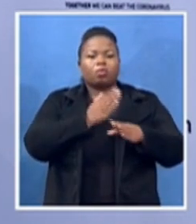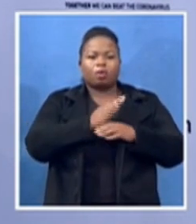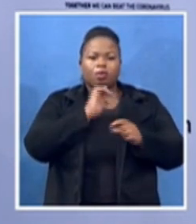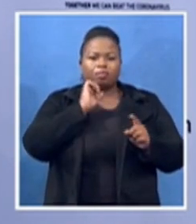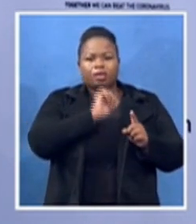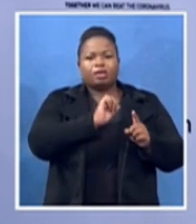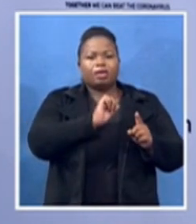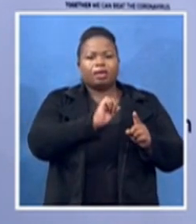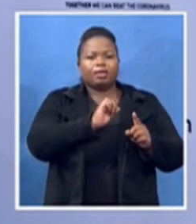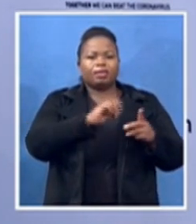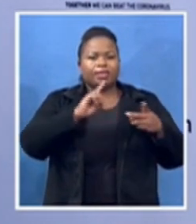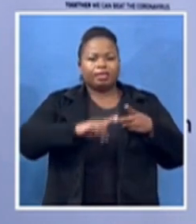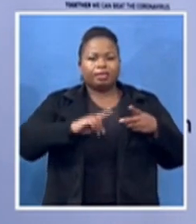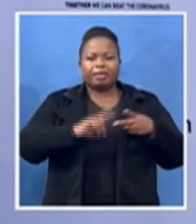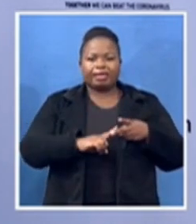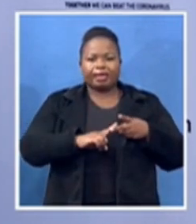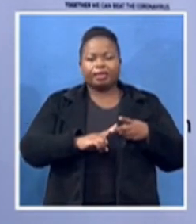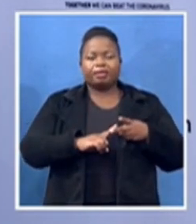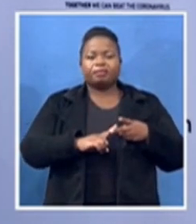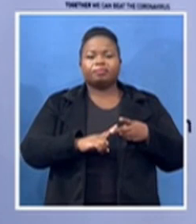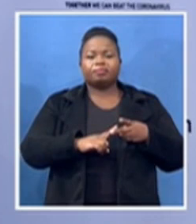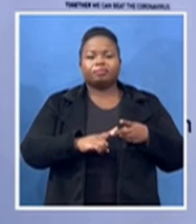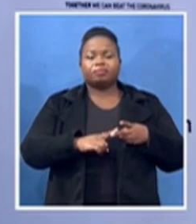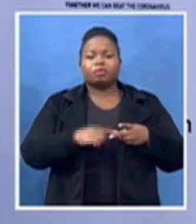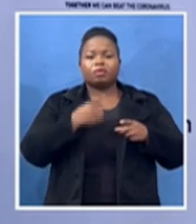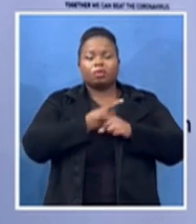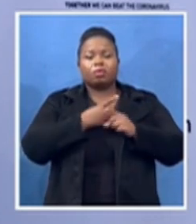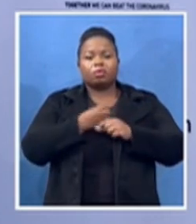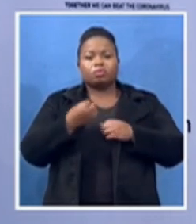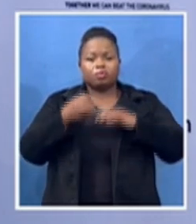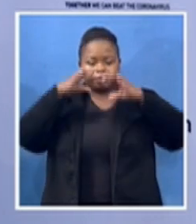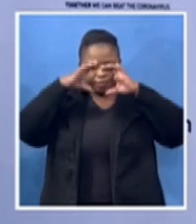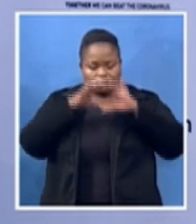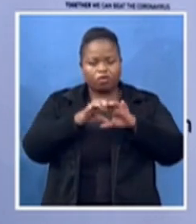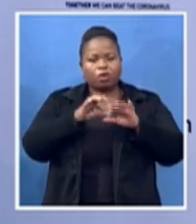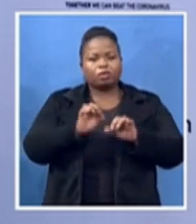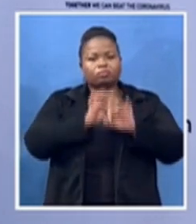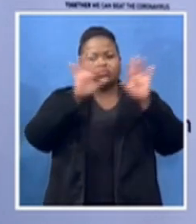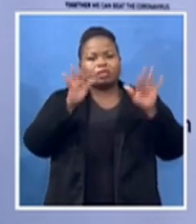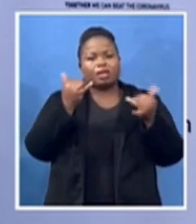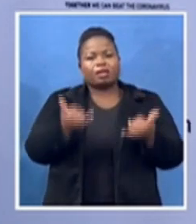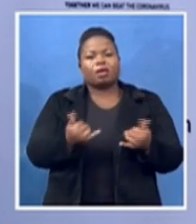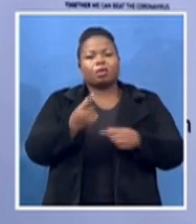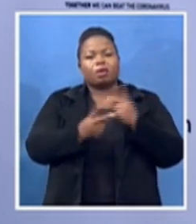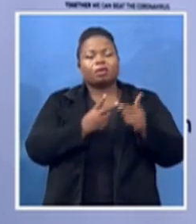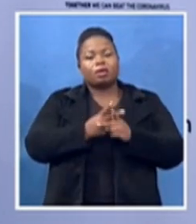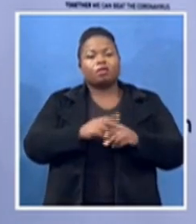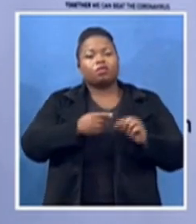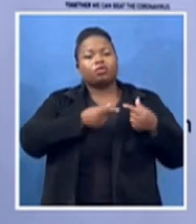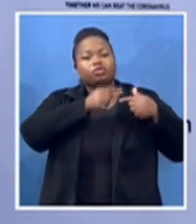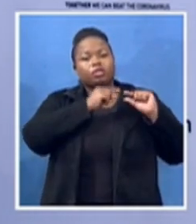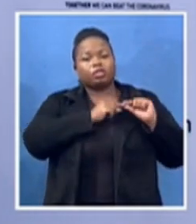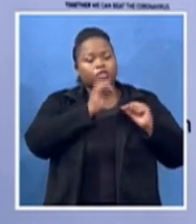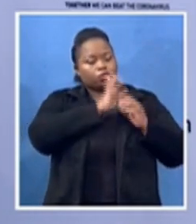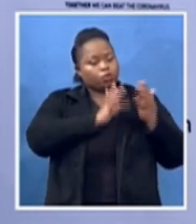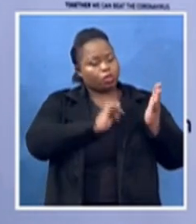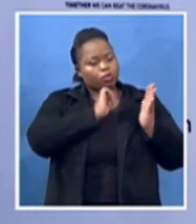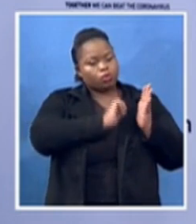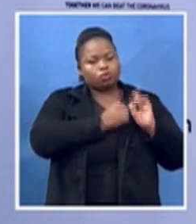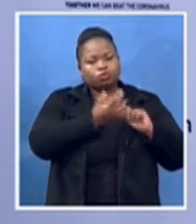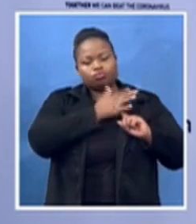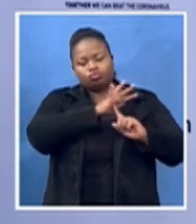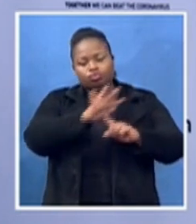this generation may use her story as a torch in solving today's challenges marking